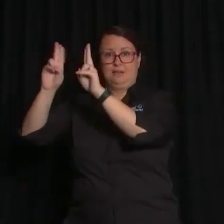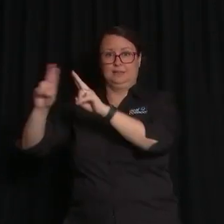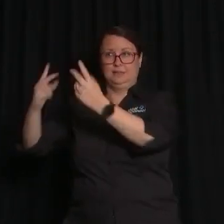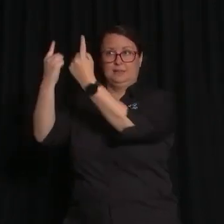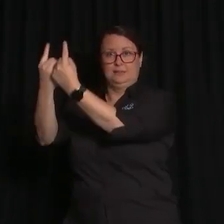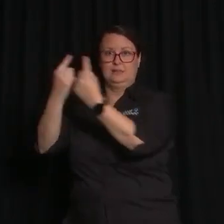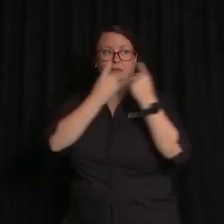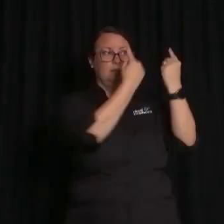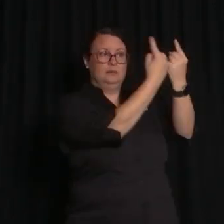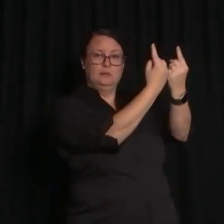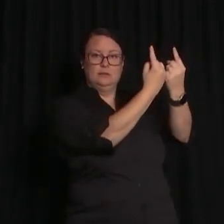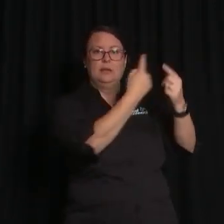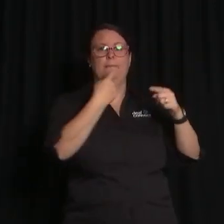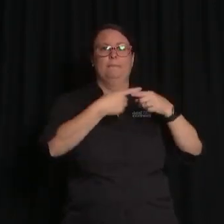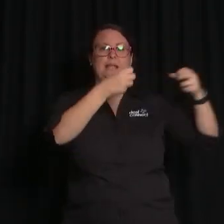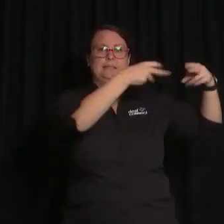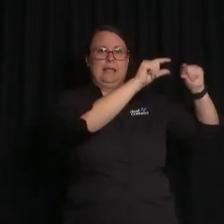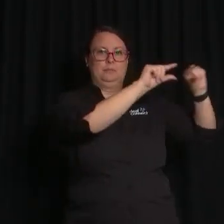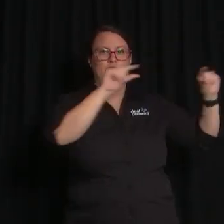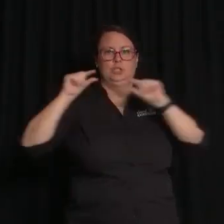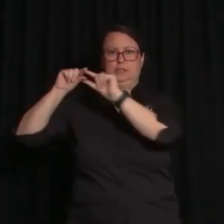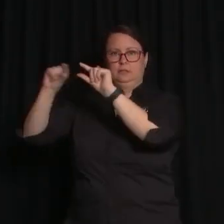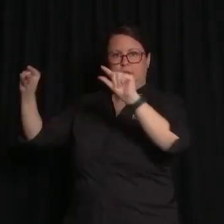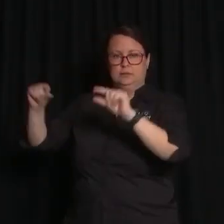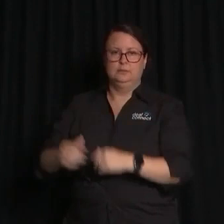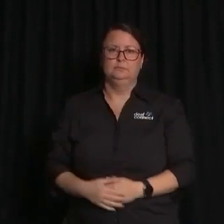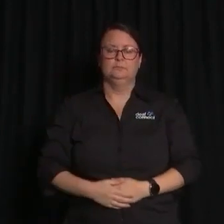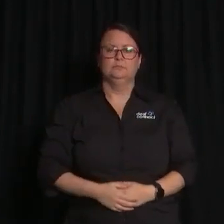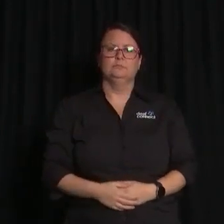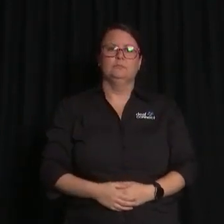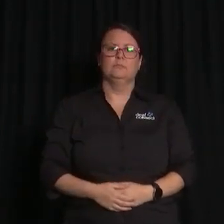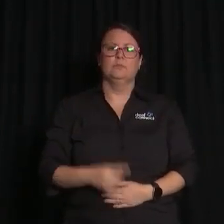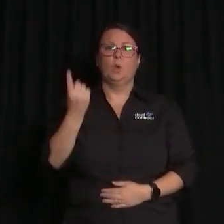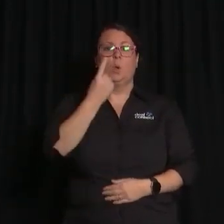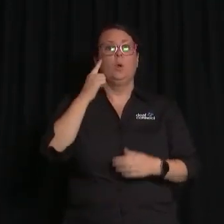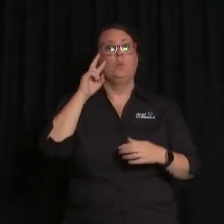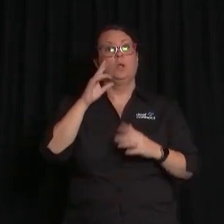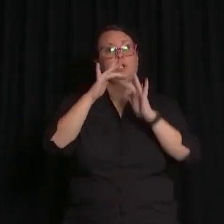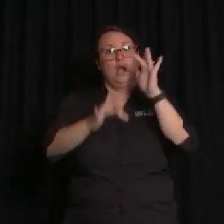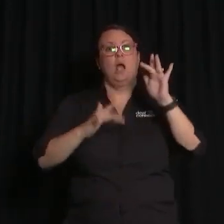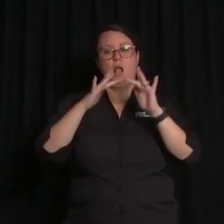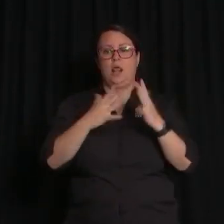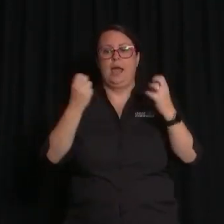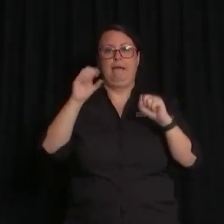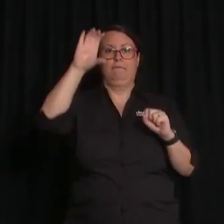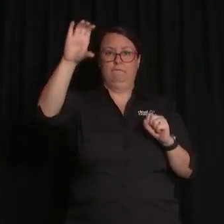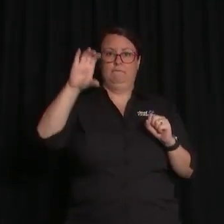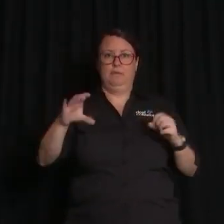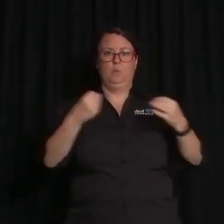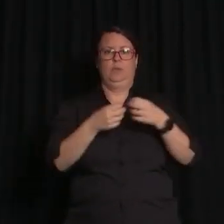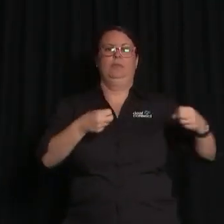language interpreters as well as live captioning. For those online, the streaming platform also has captions available.